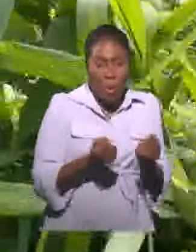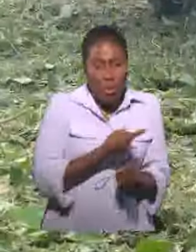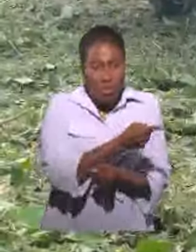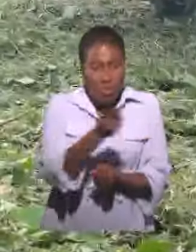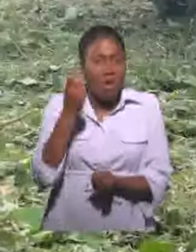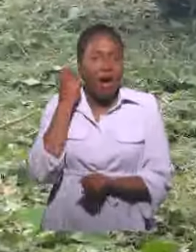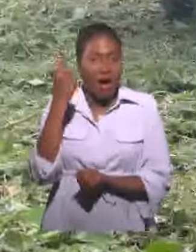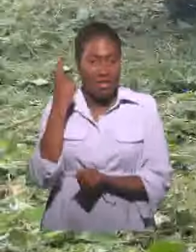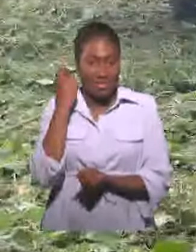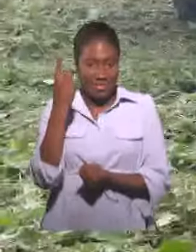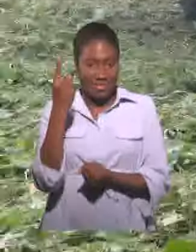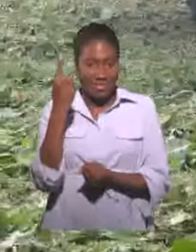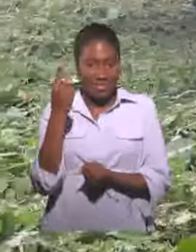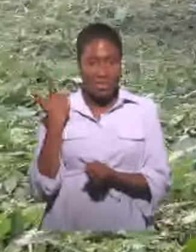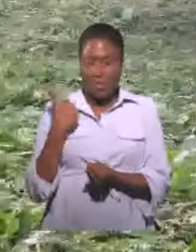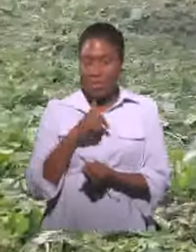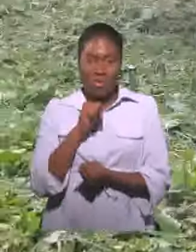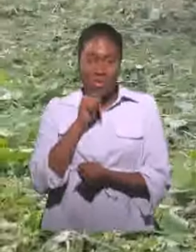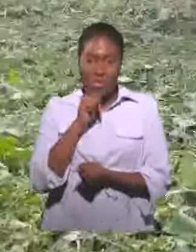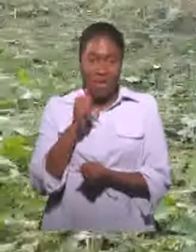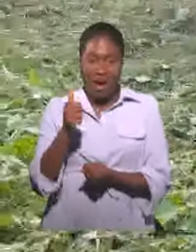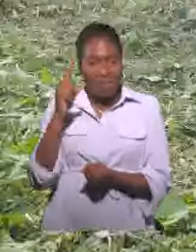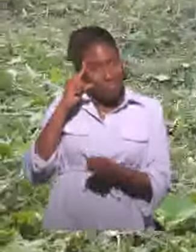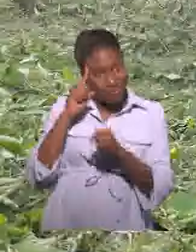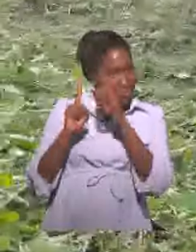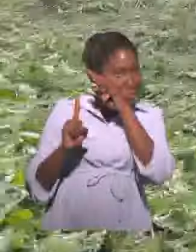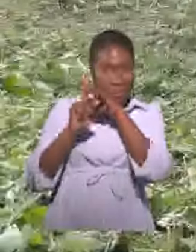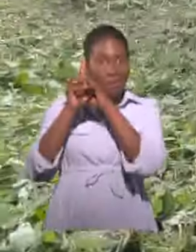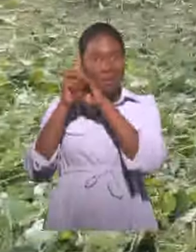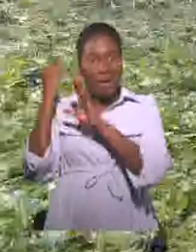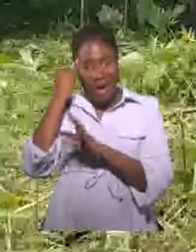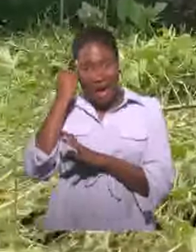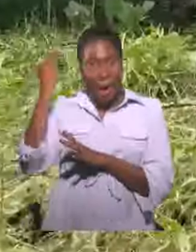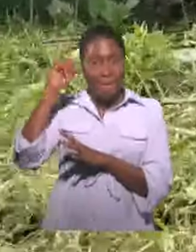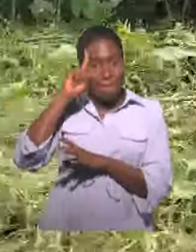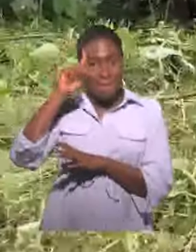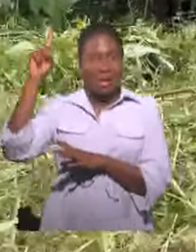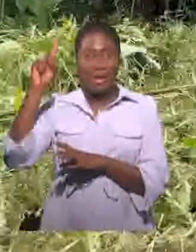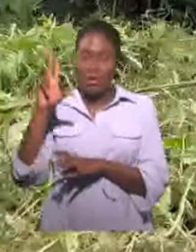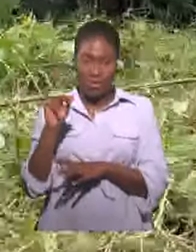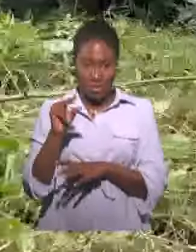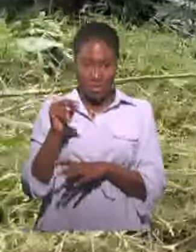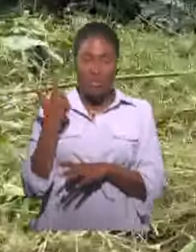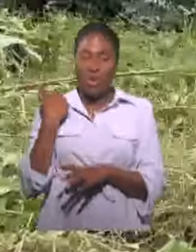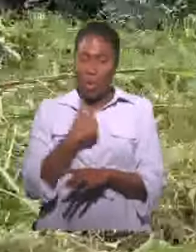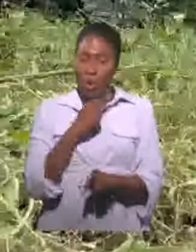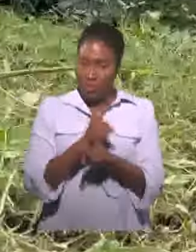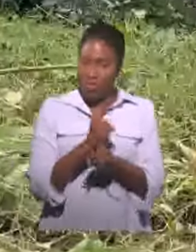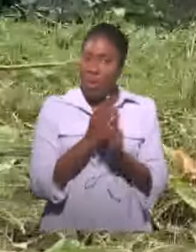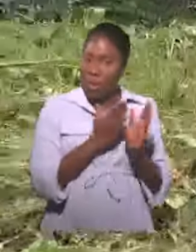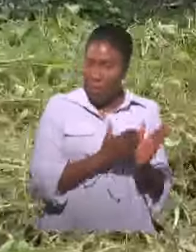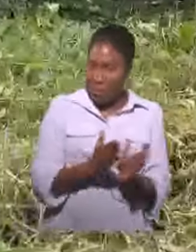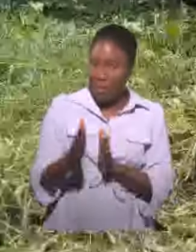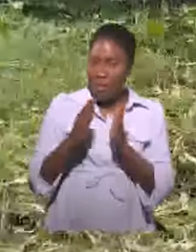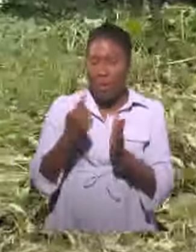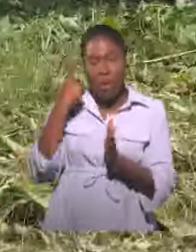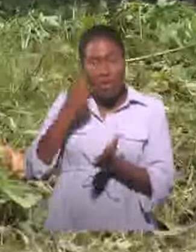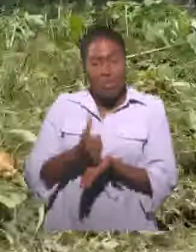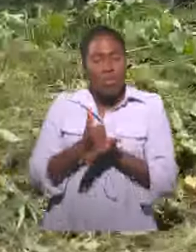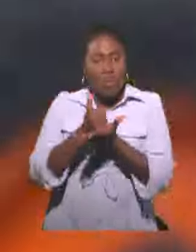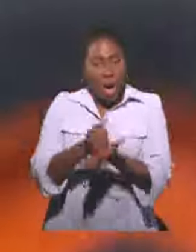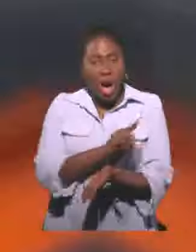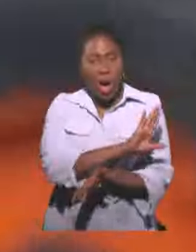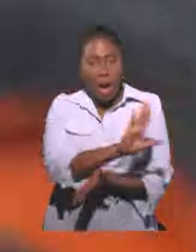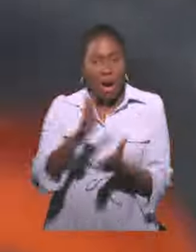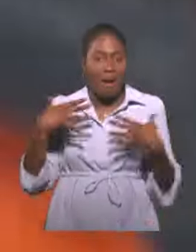something that came up out of a whoops or something. It's a clear methodology in terms of what we're doing in public health because